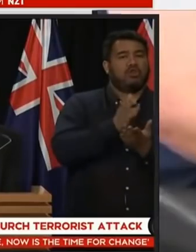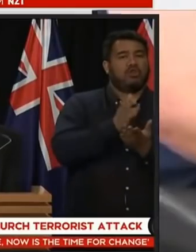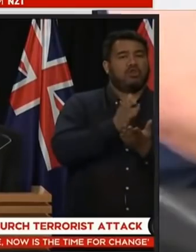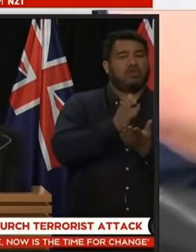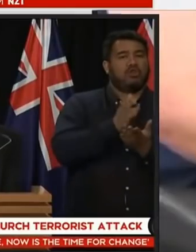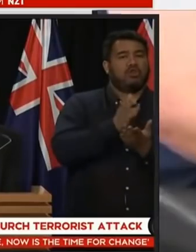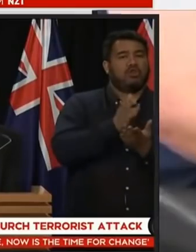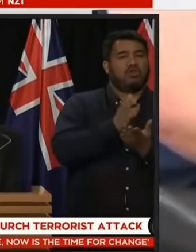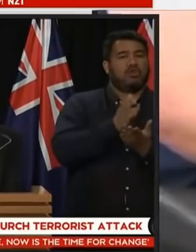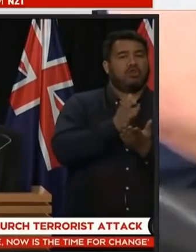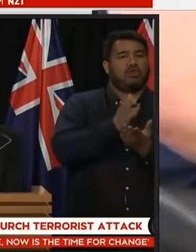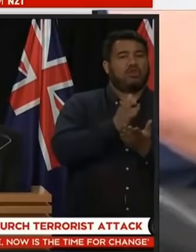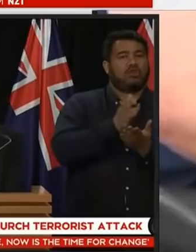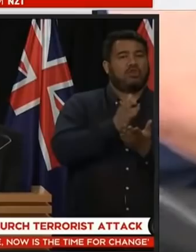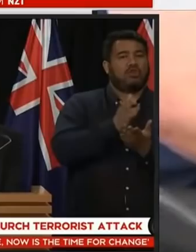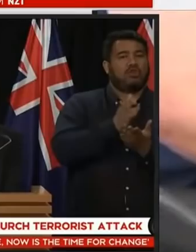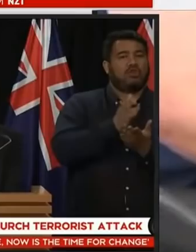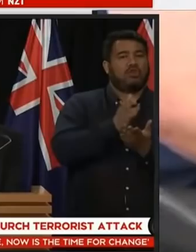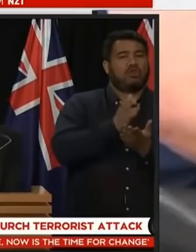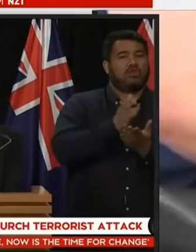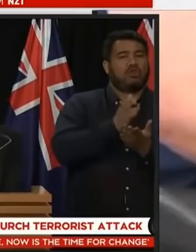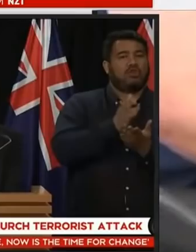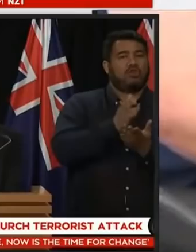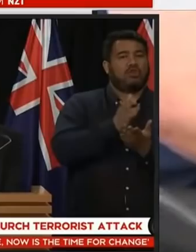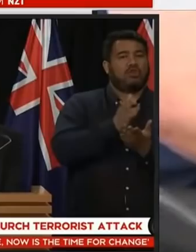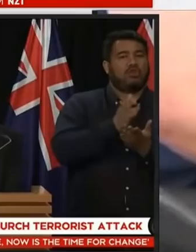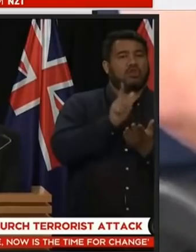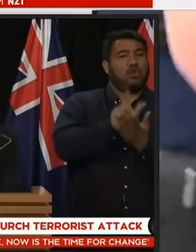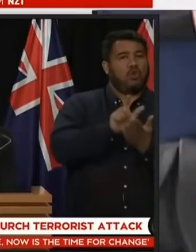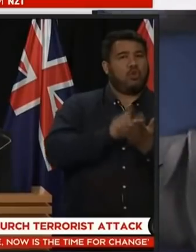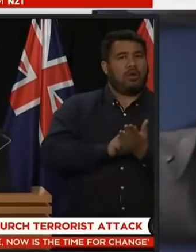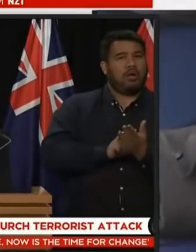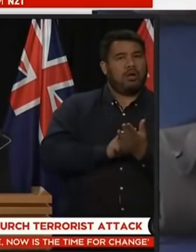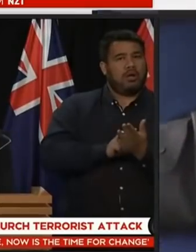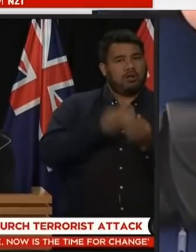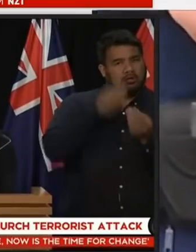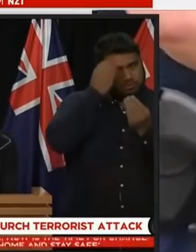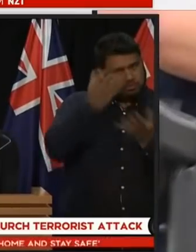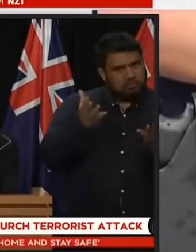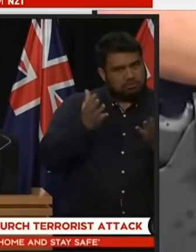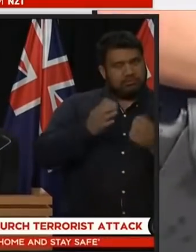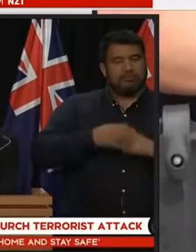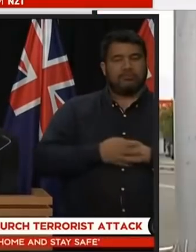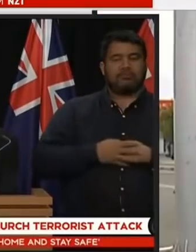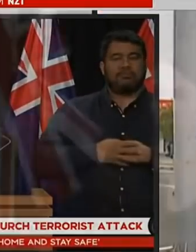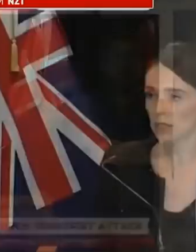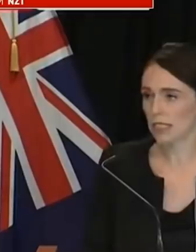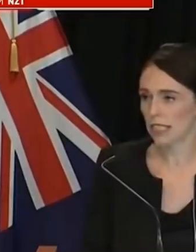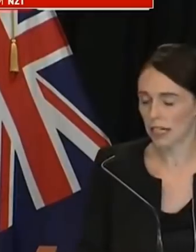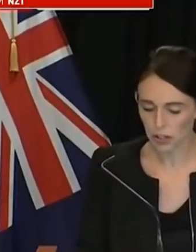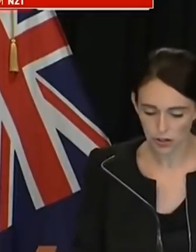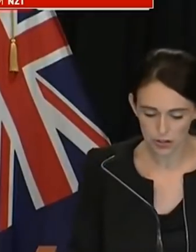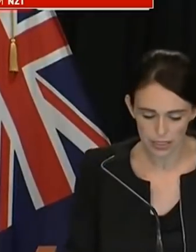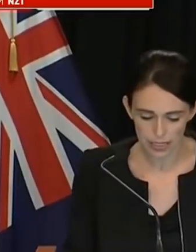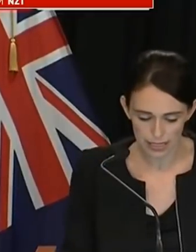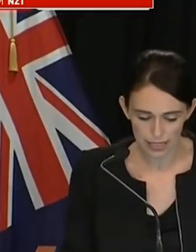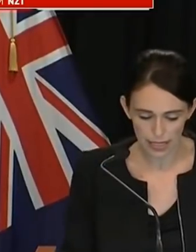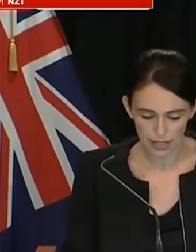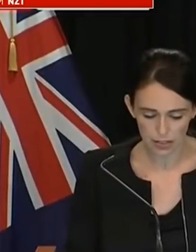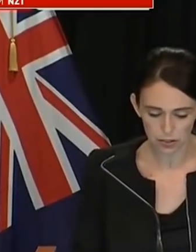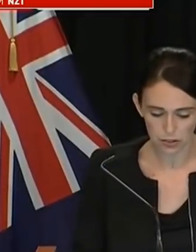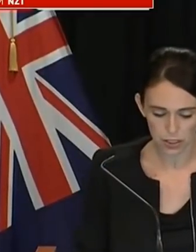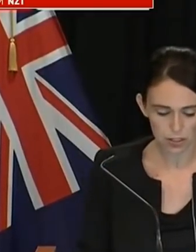burr briefly on activity to date and the response that occurred